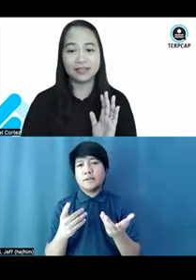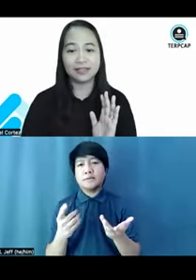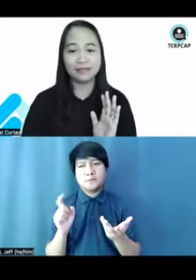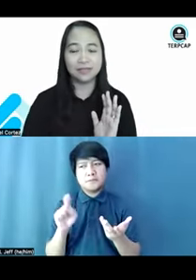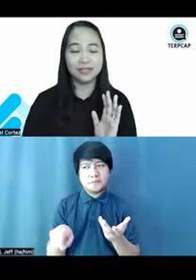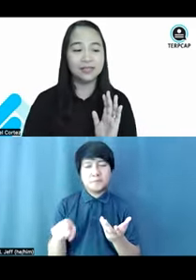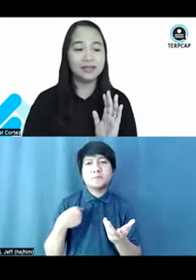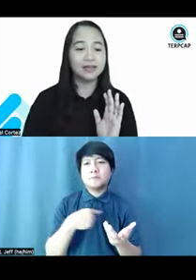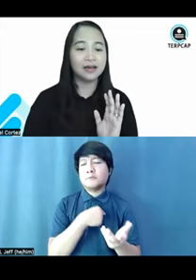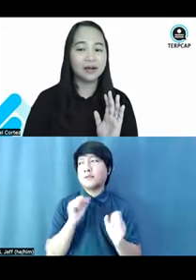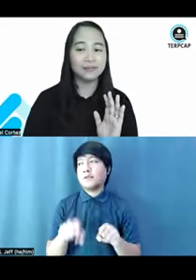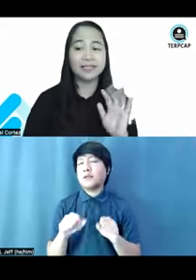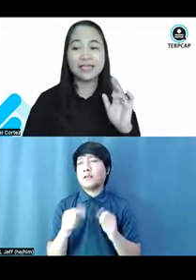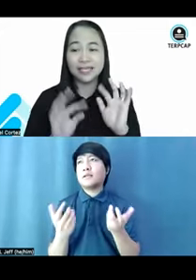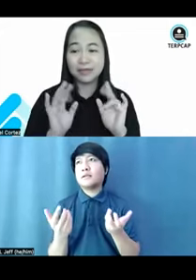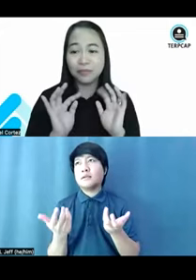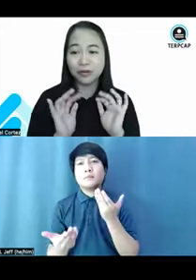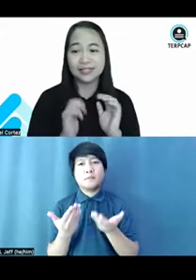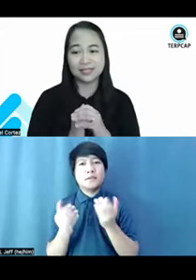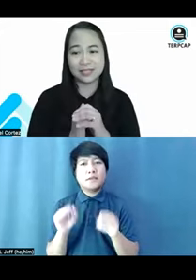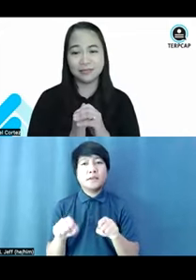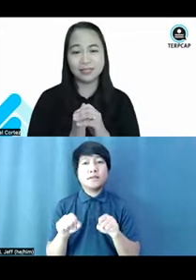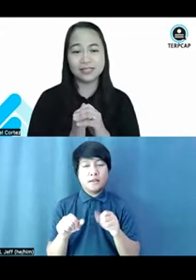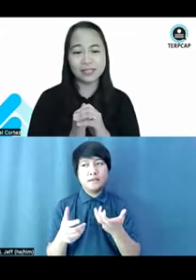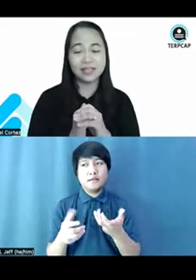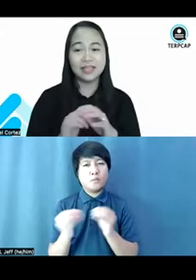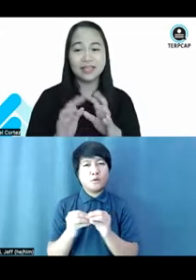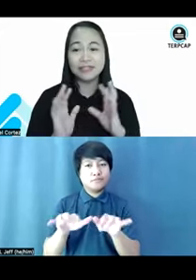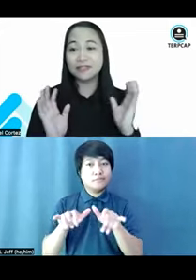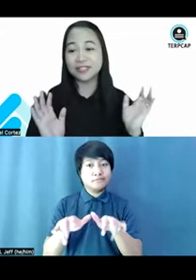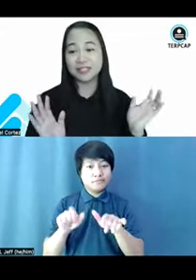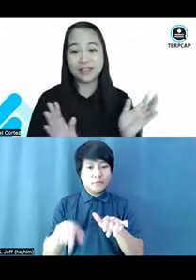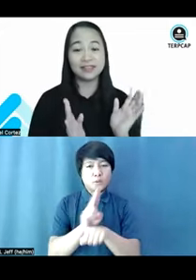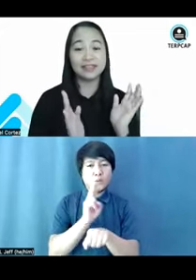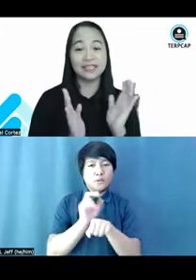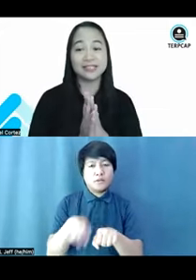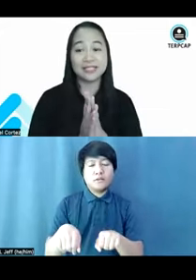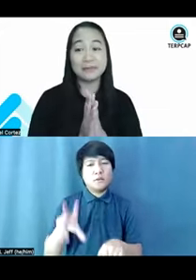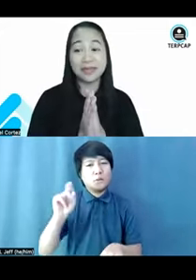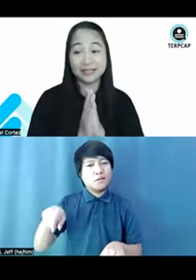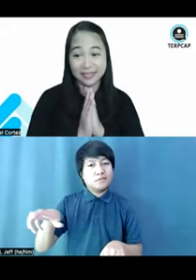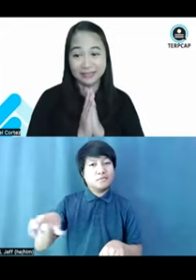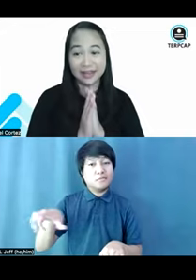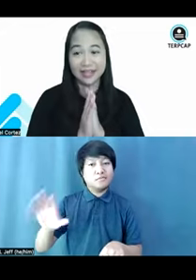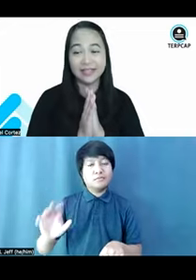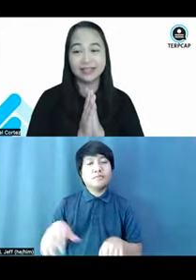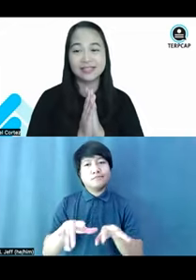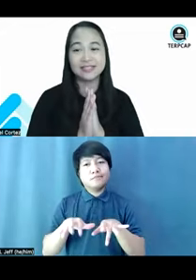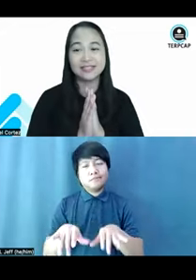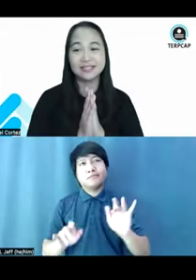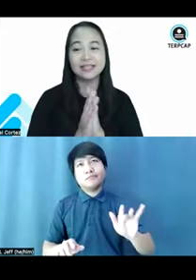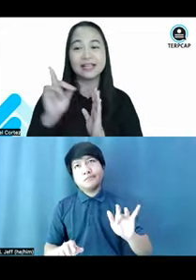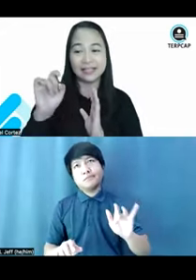something that can be keyboard accessible. Because even if there's an event link that's embedded, right,